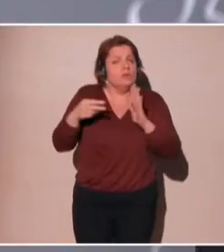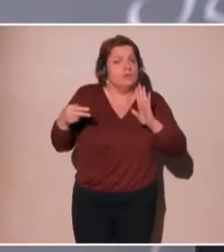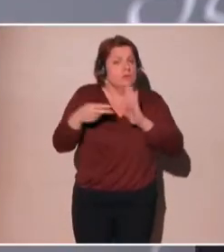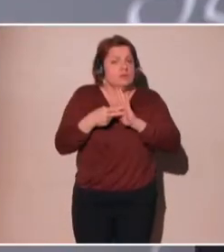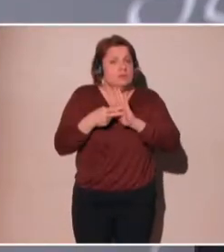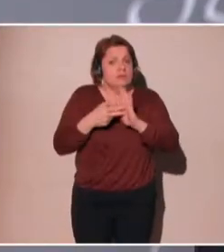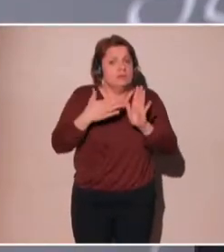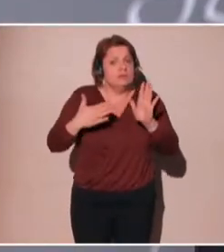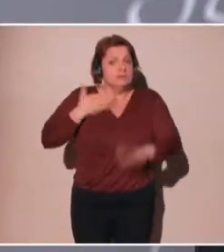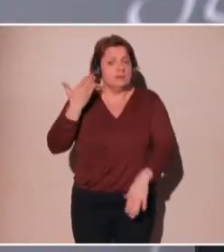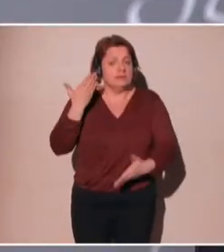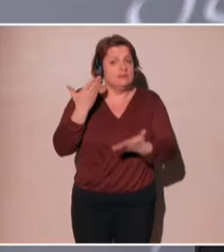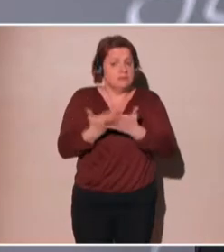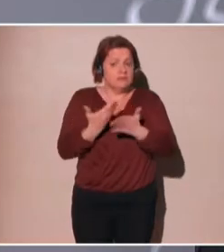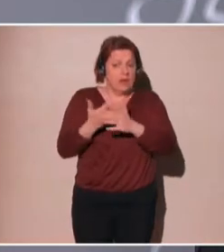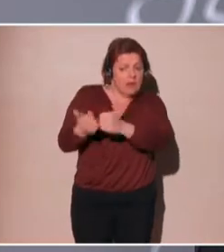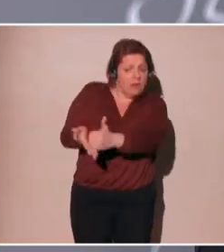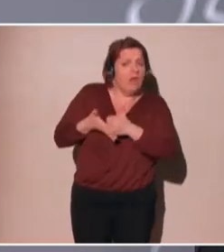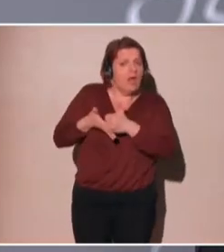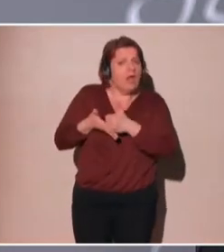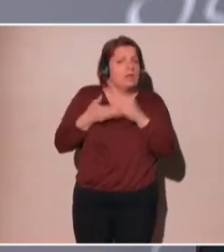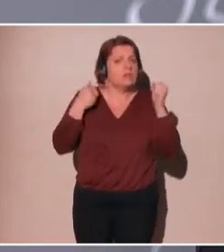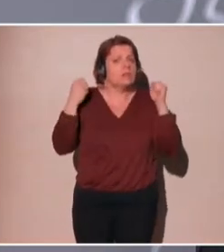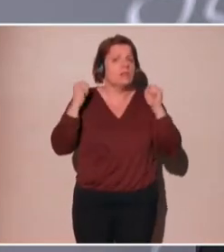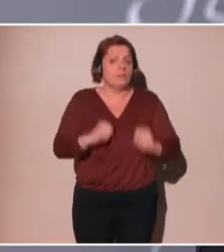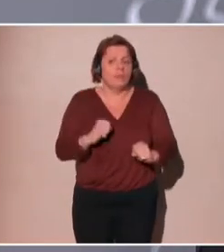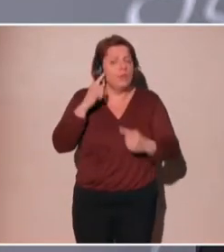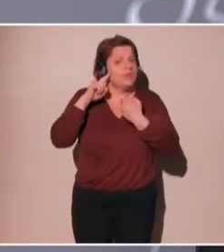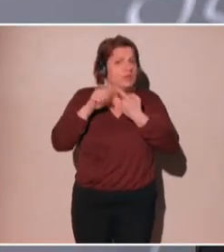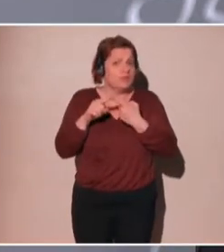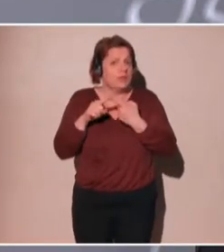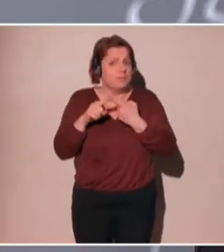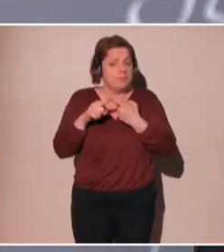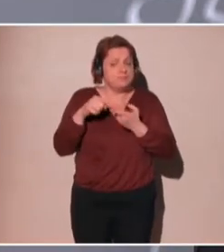so there's not an all-or-nothing proposition can come to bear.